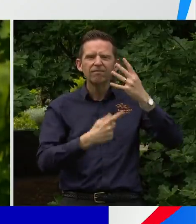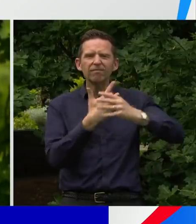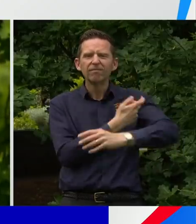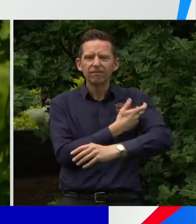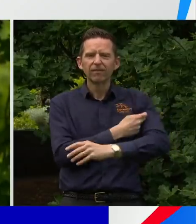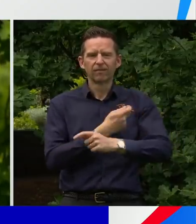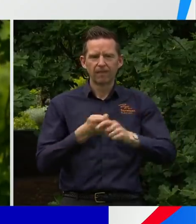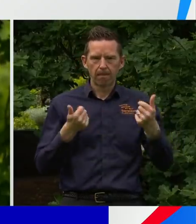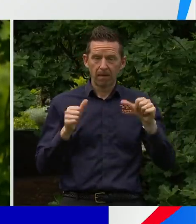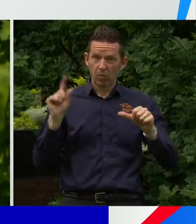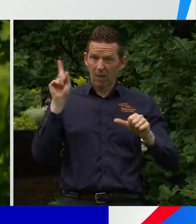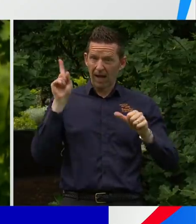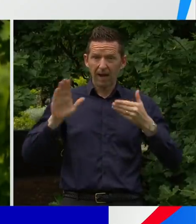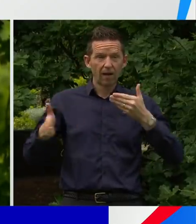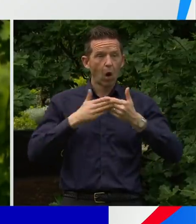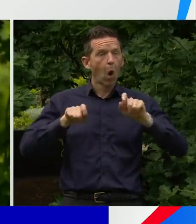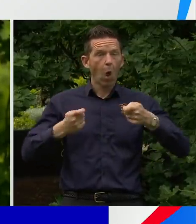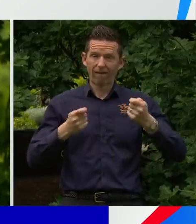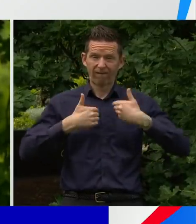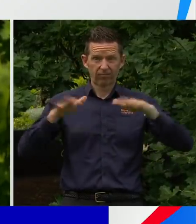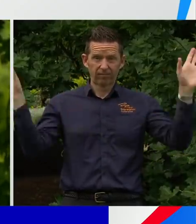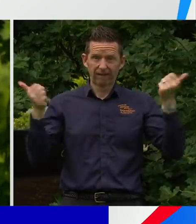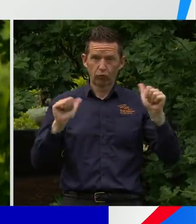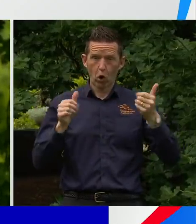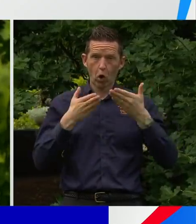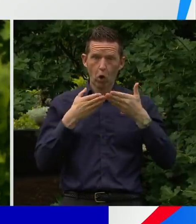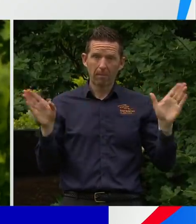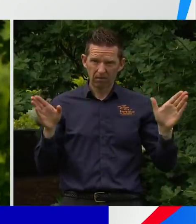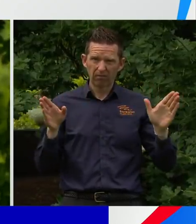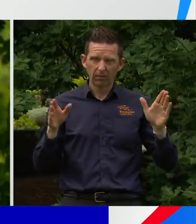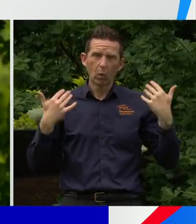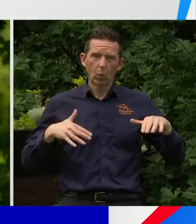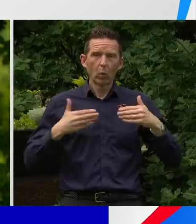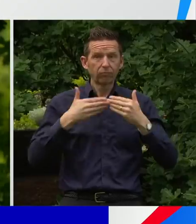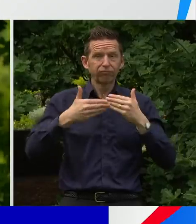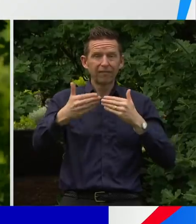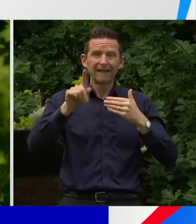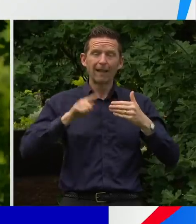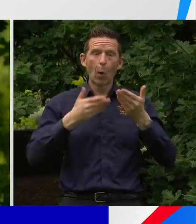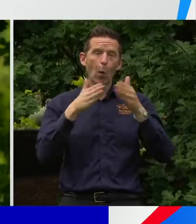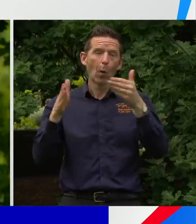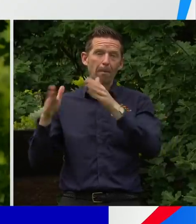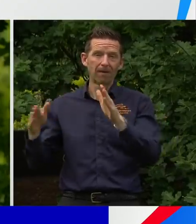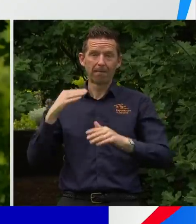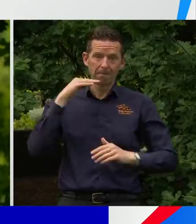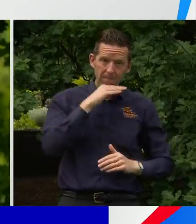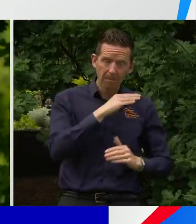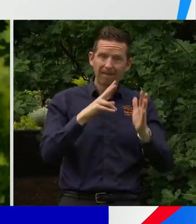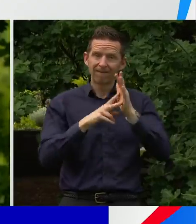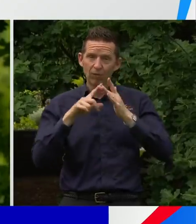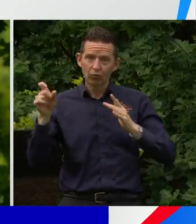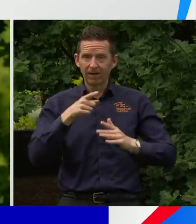can end a lockdown. That's why today we can begin really meaningful steps to open up our city and state to have our freedoms back.